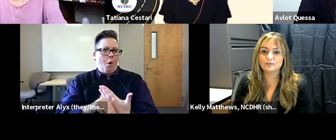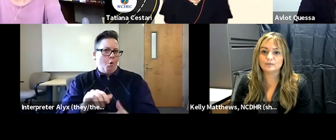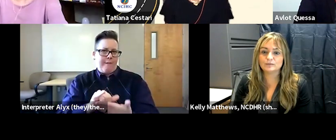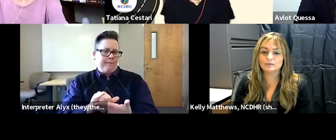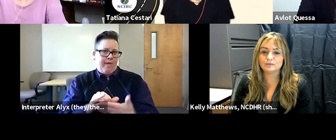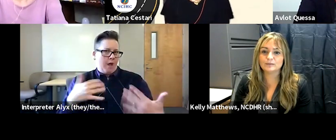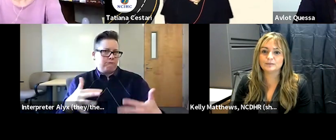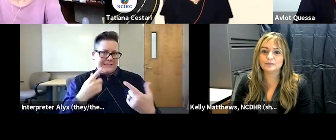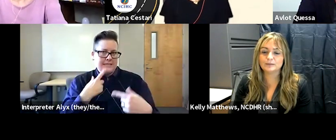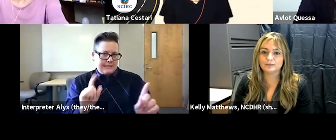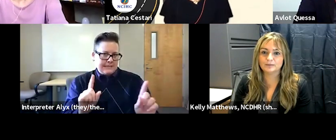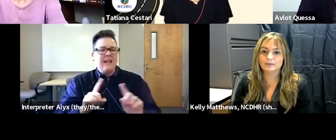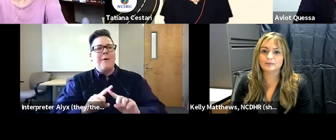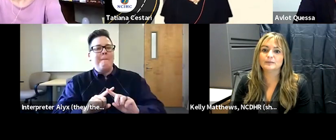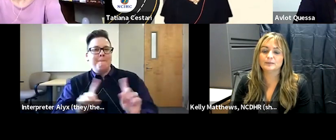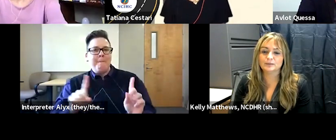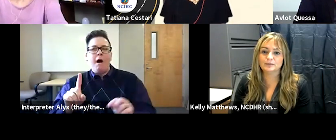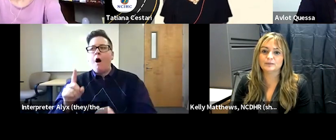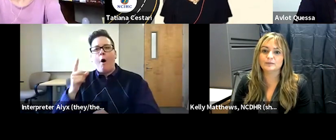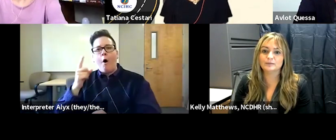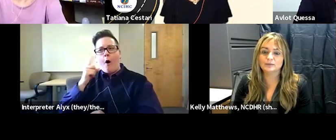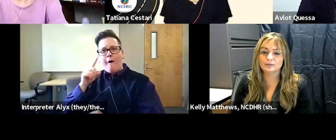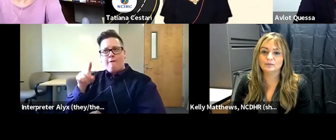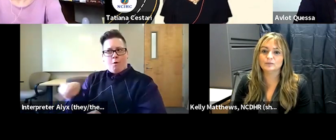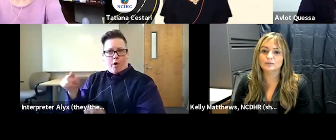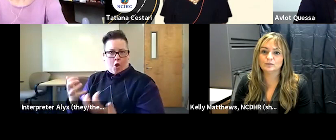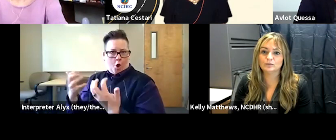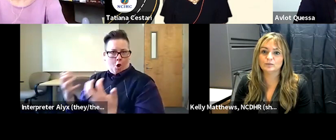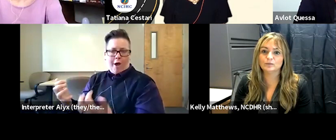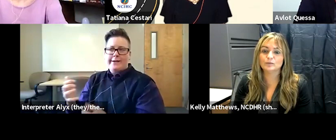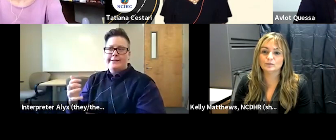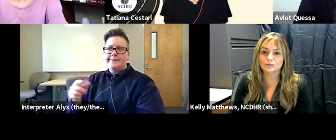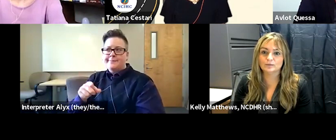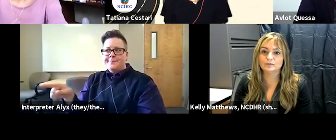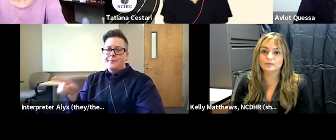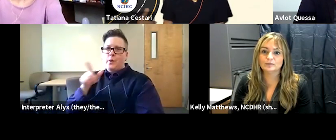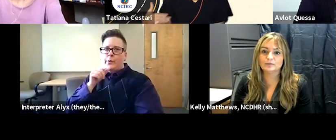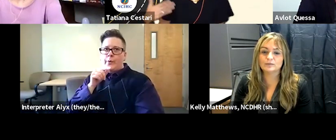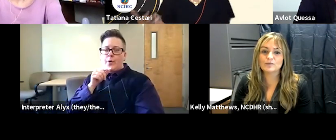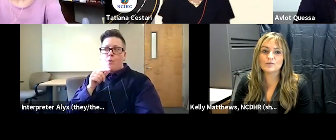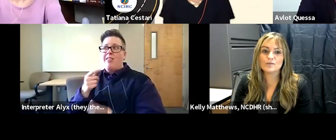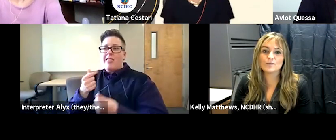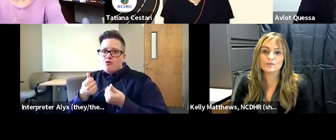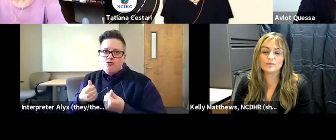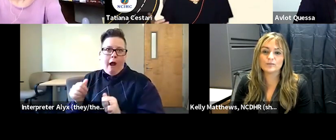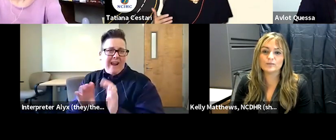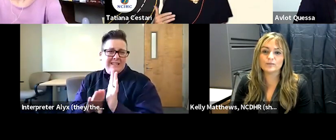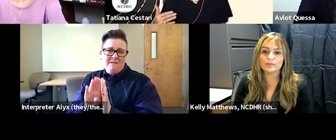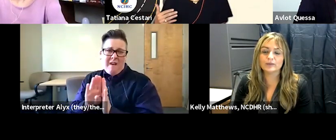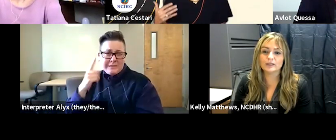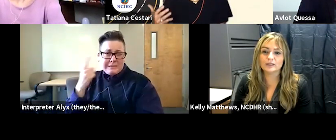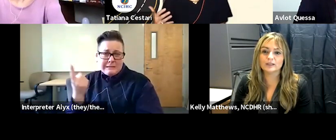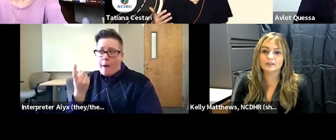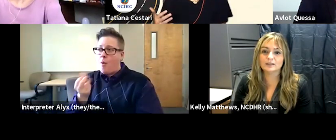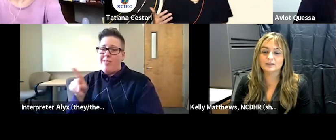successful but for those um in our audience who are trying to develop something or